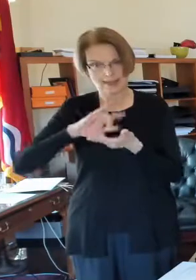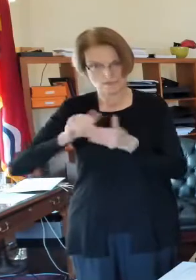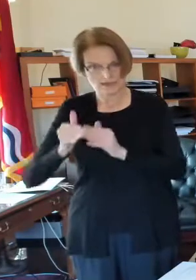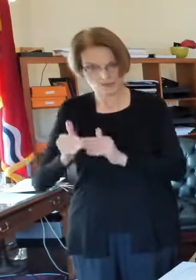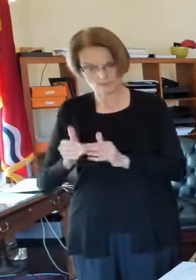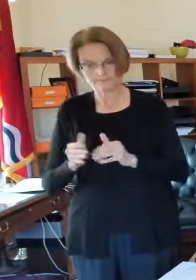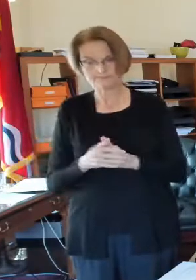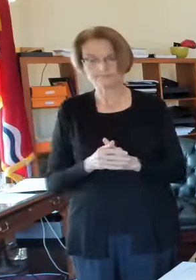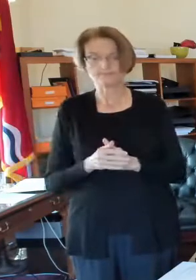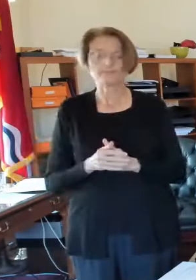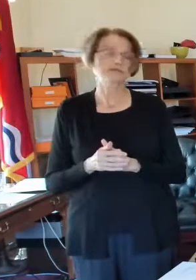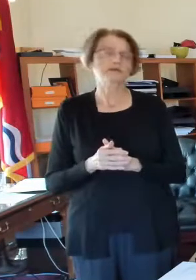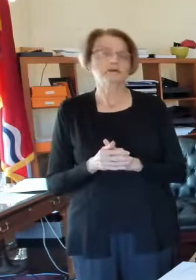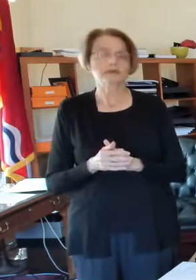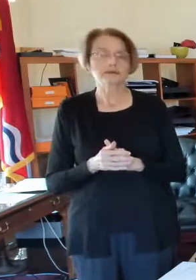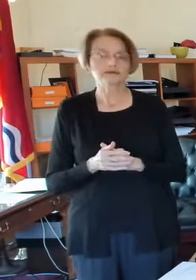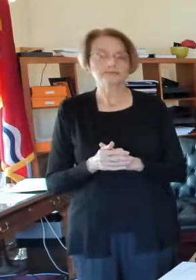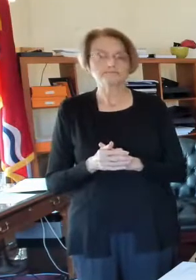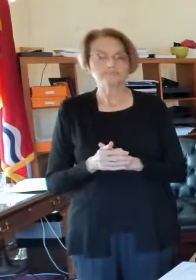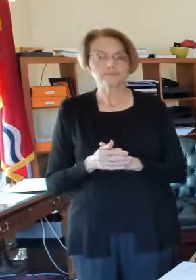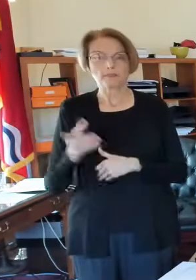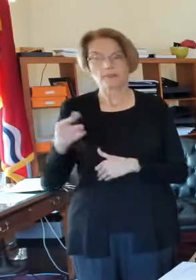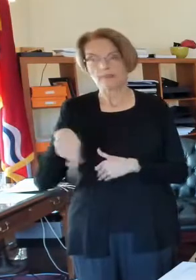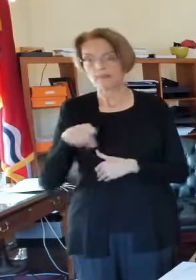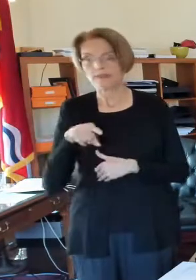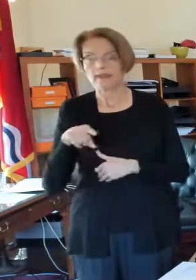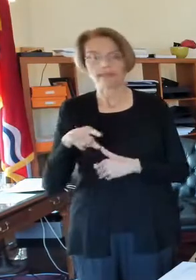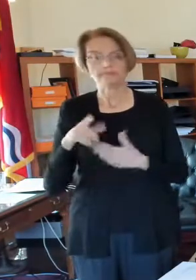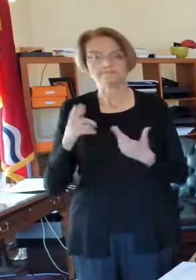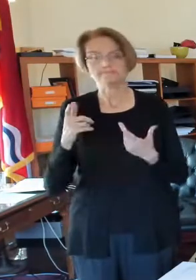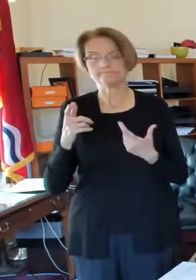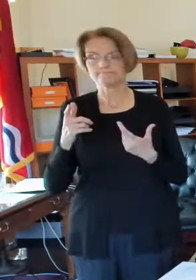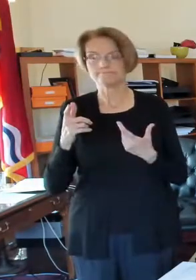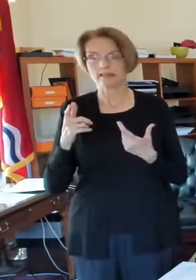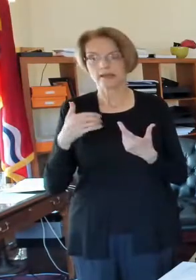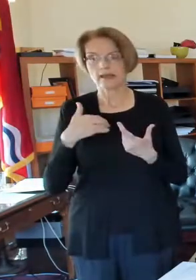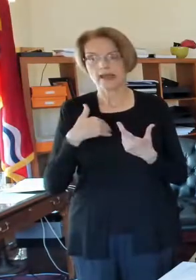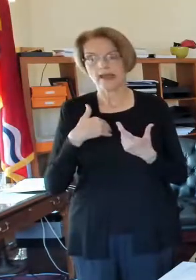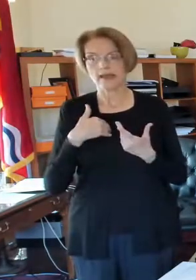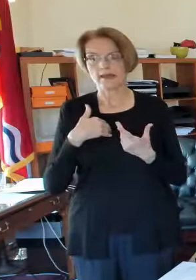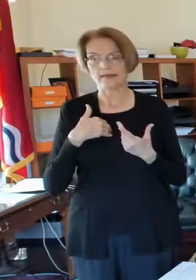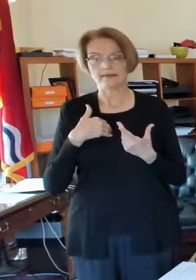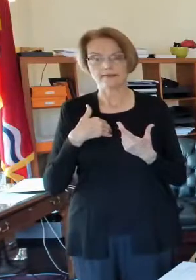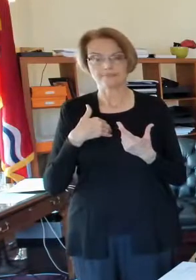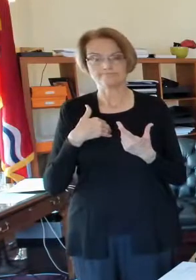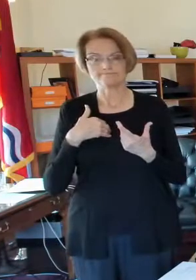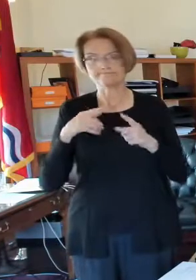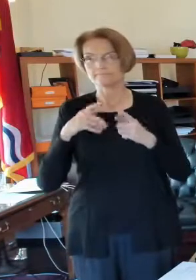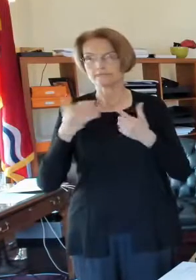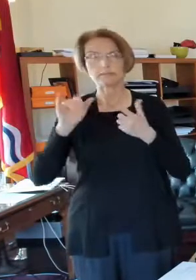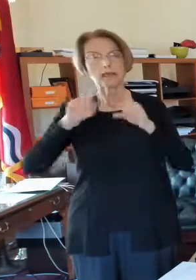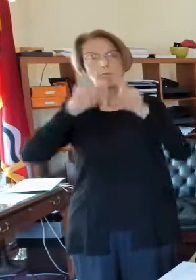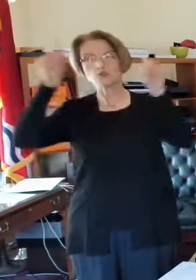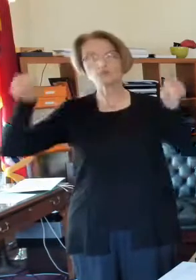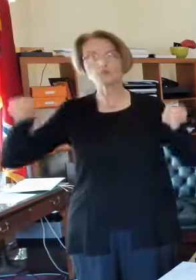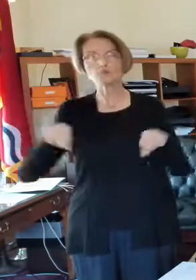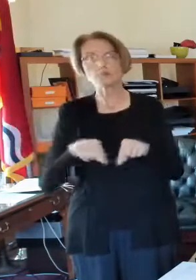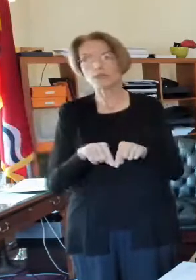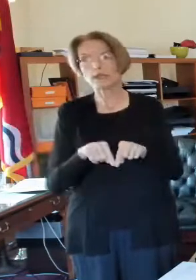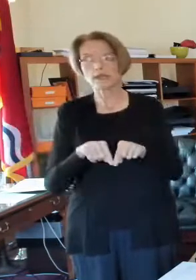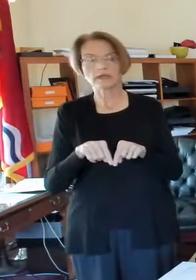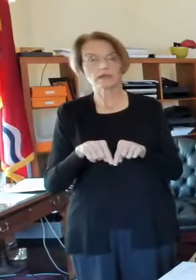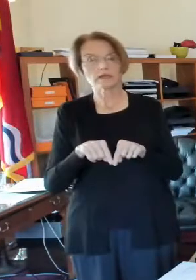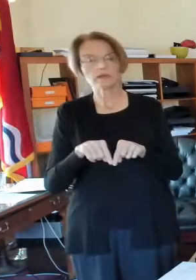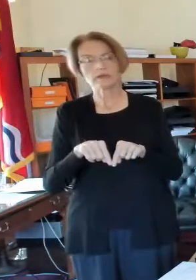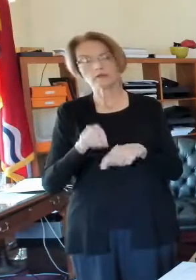that were really just, they had a screen or something they were using as a screen. I think they were